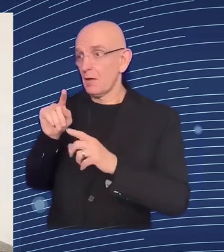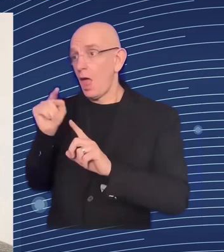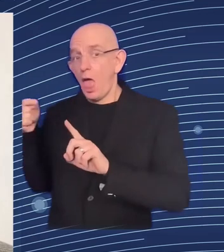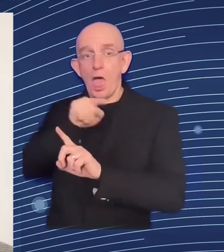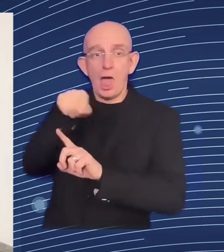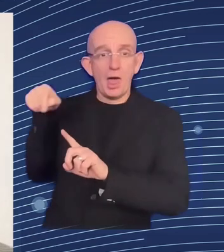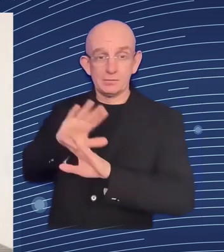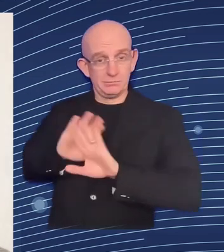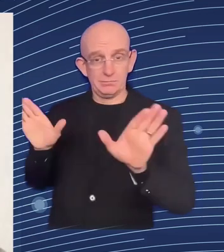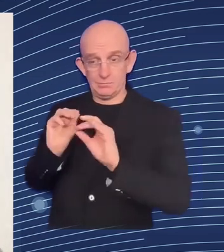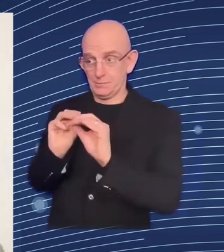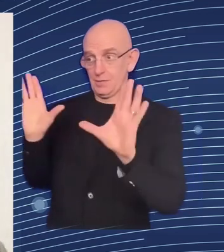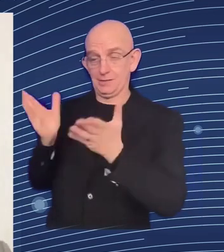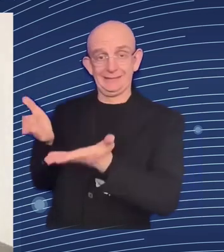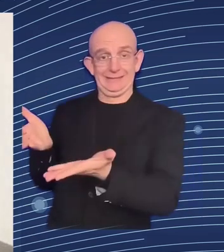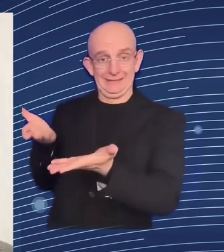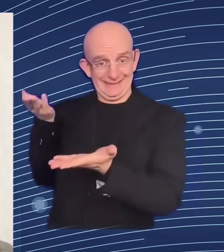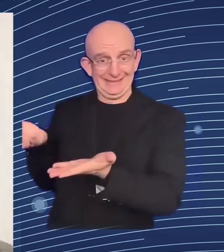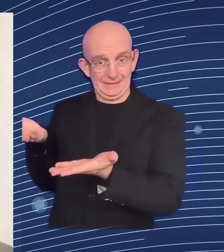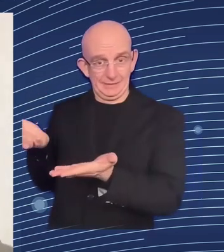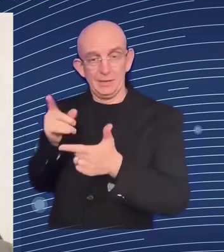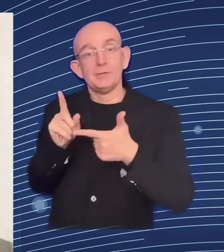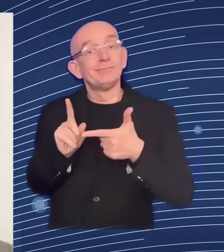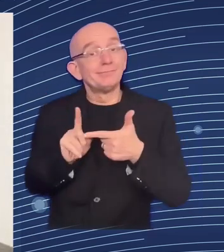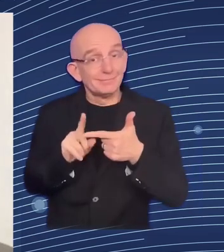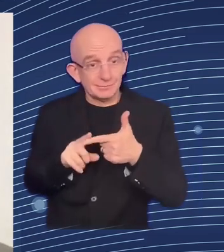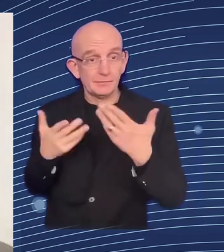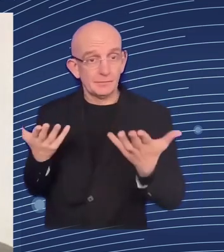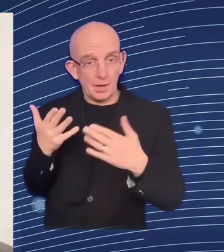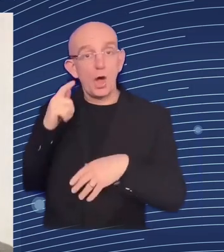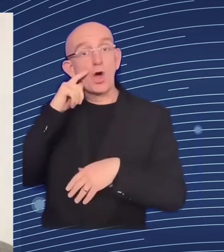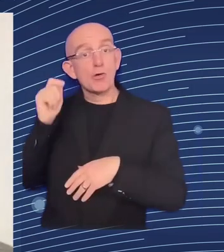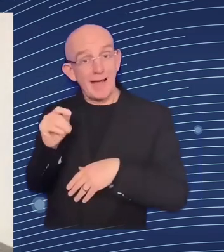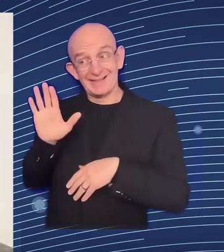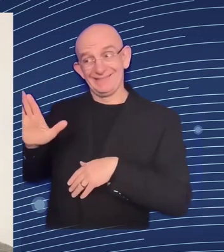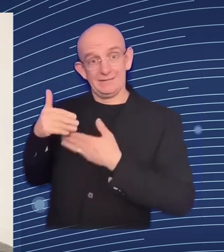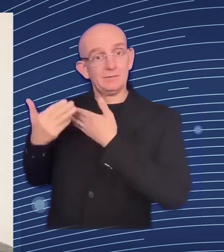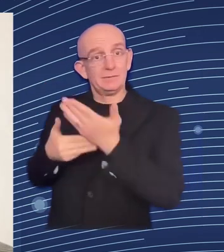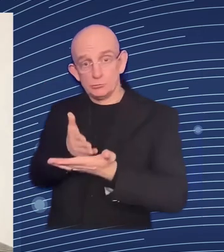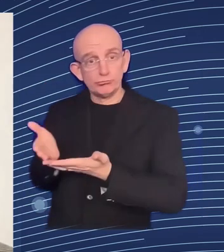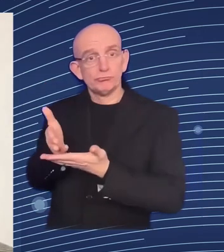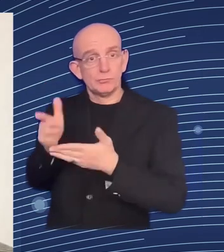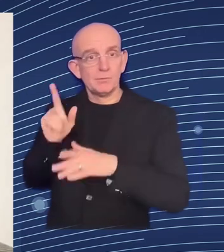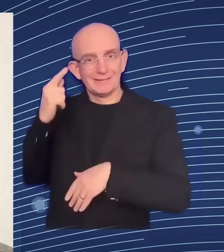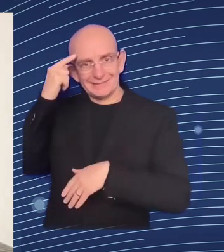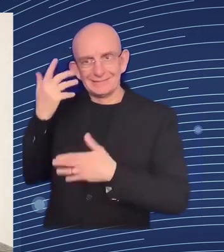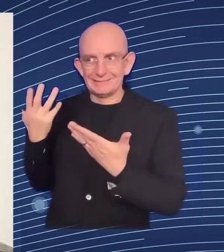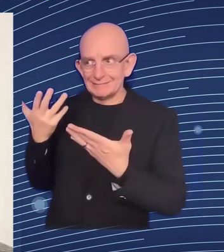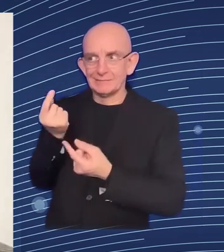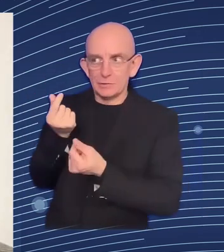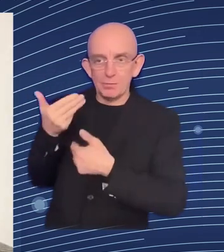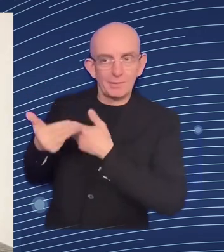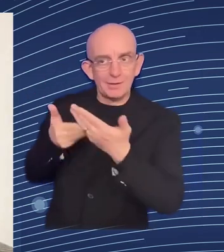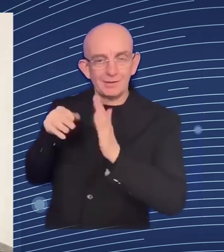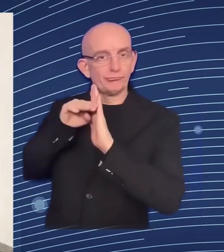economically that's a challenge because you can imagine a country in this kind of war where